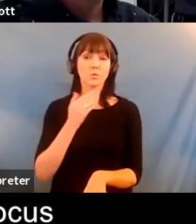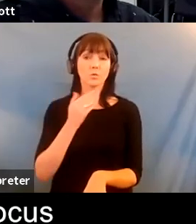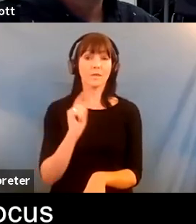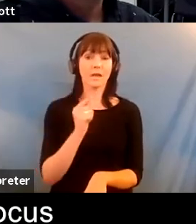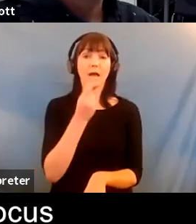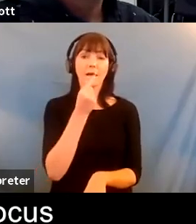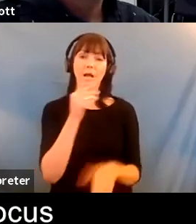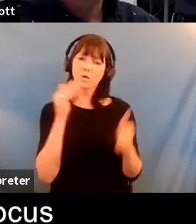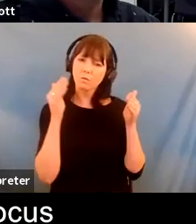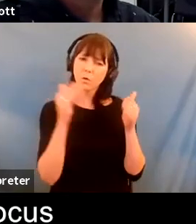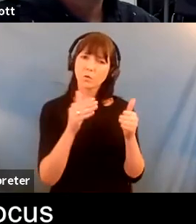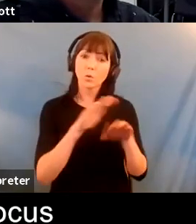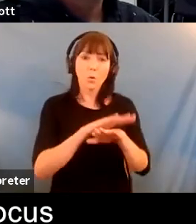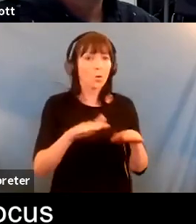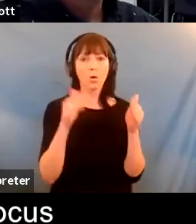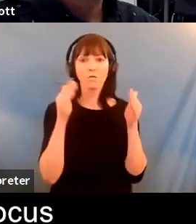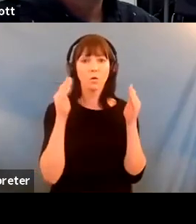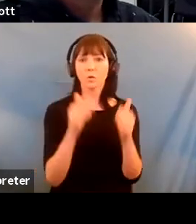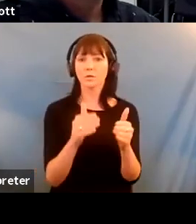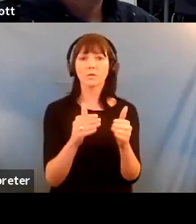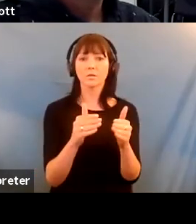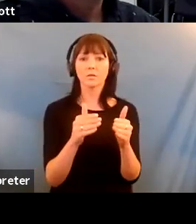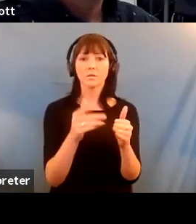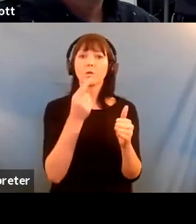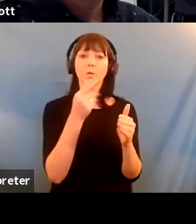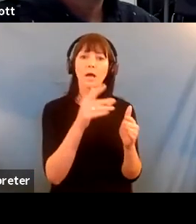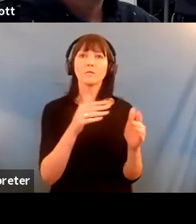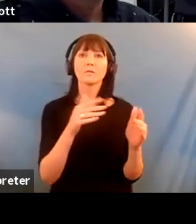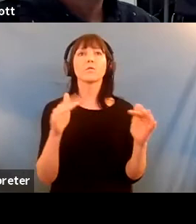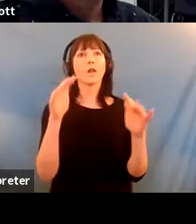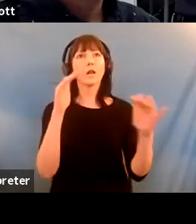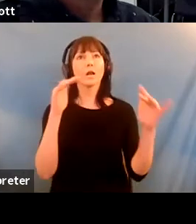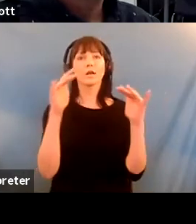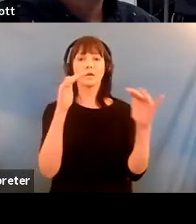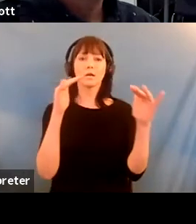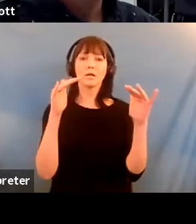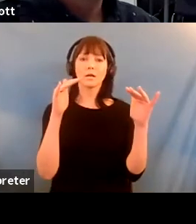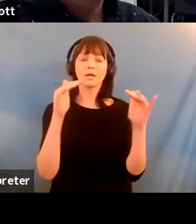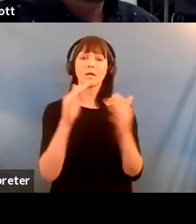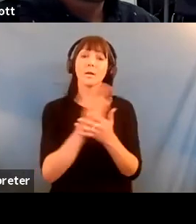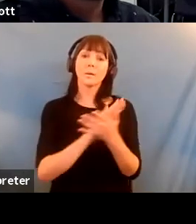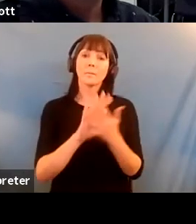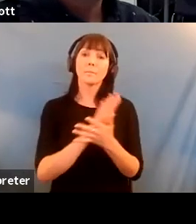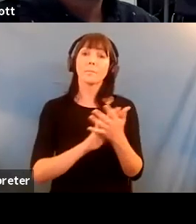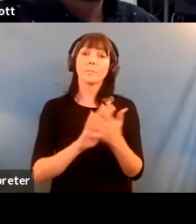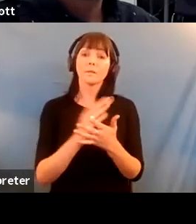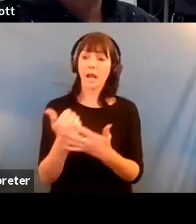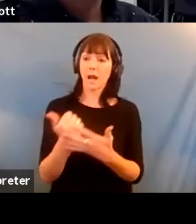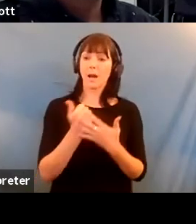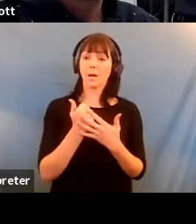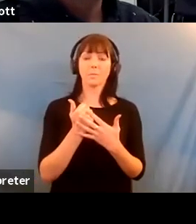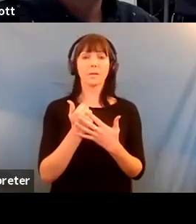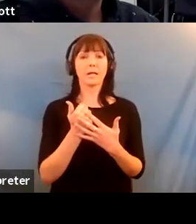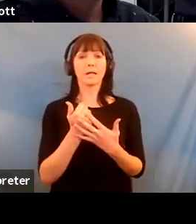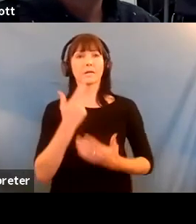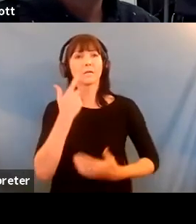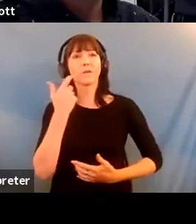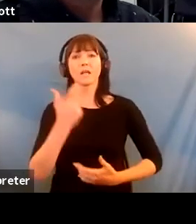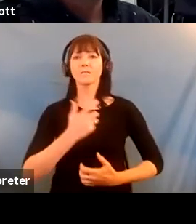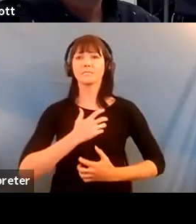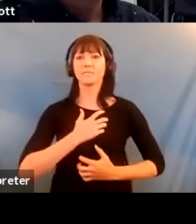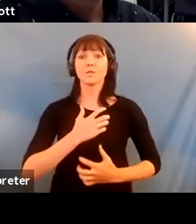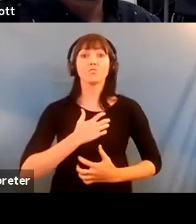unfocus which i need you know uh for me to gain surprise and activate connection